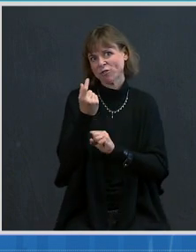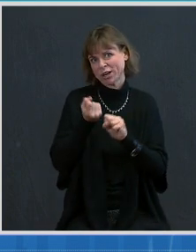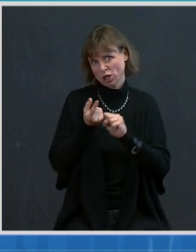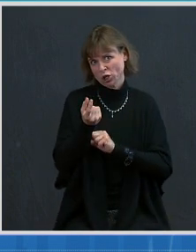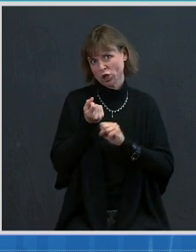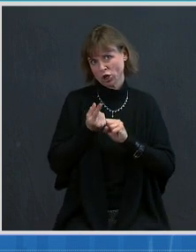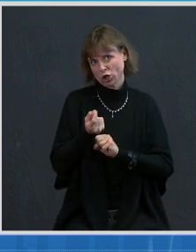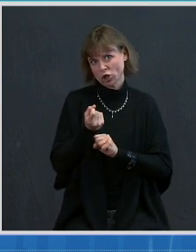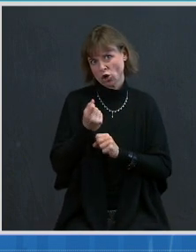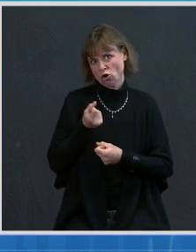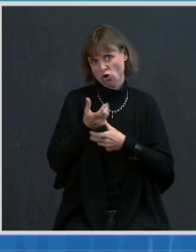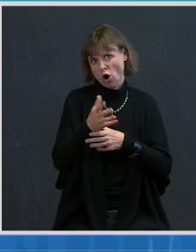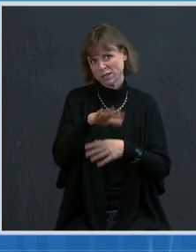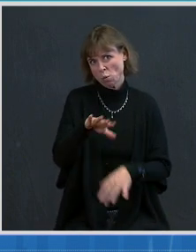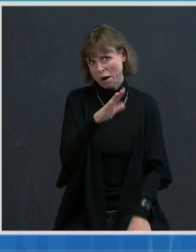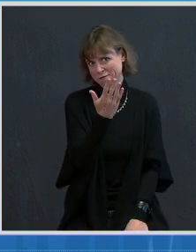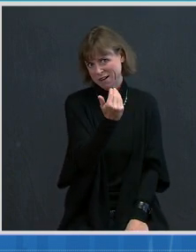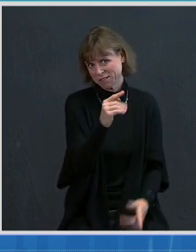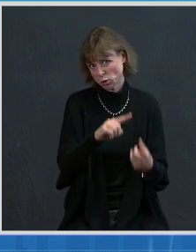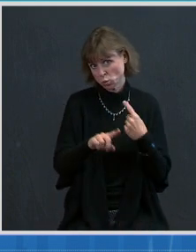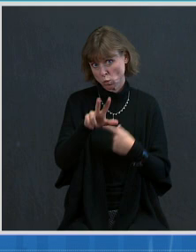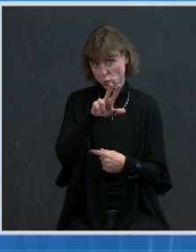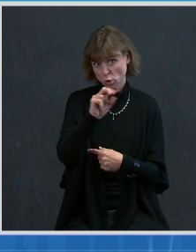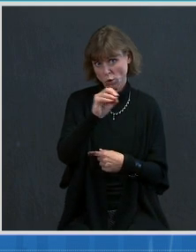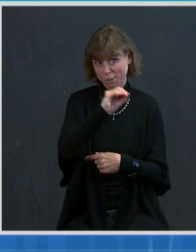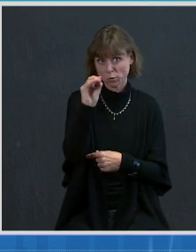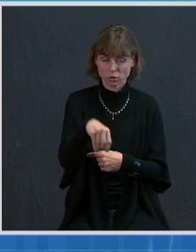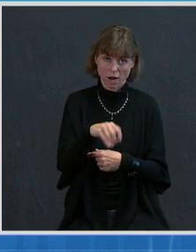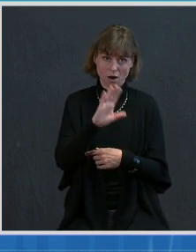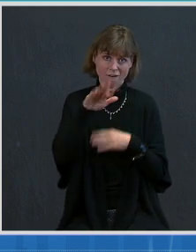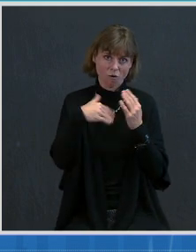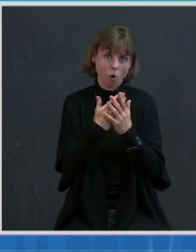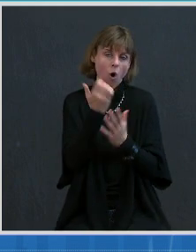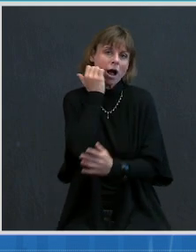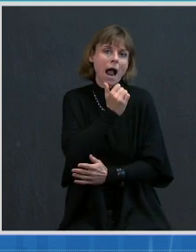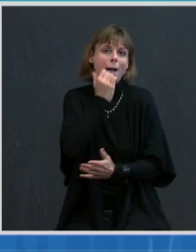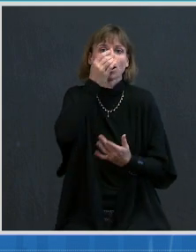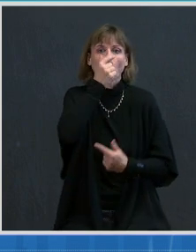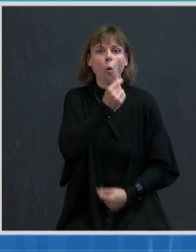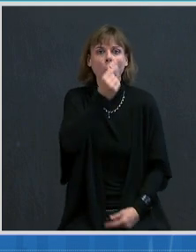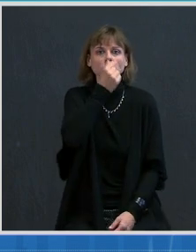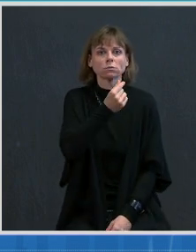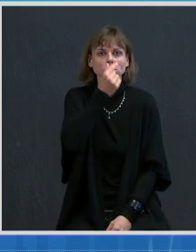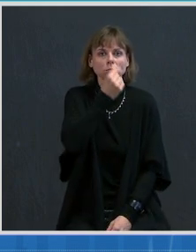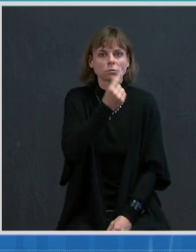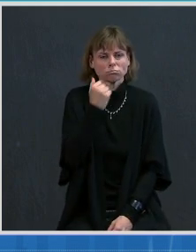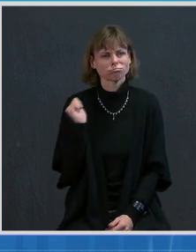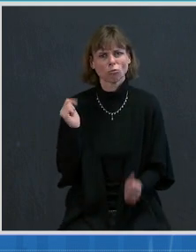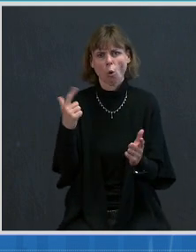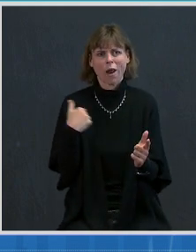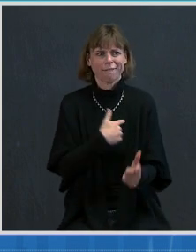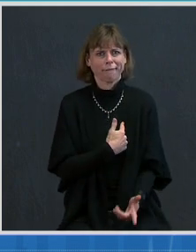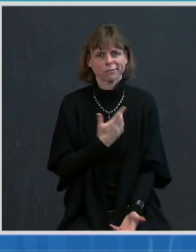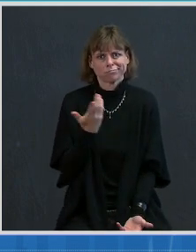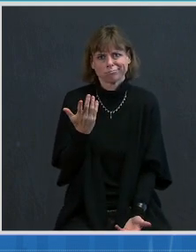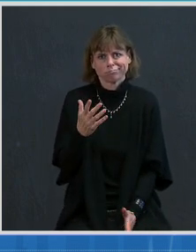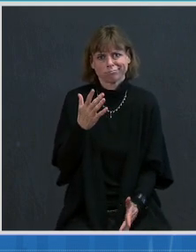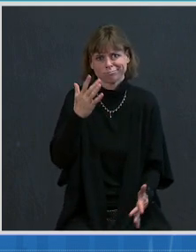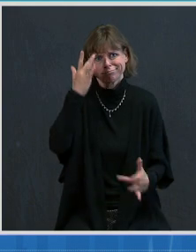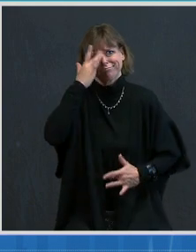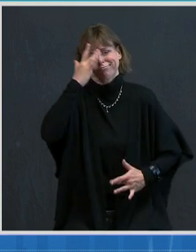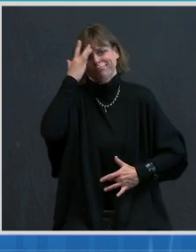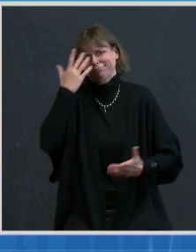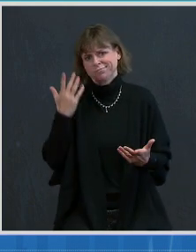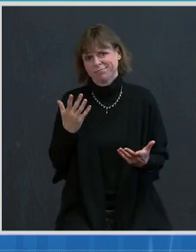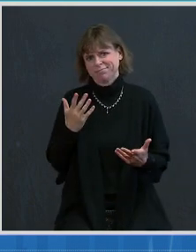about 15 to 30 percent of all the common colds that we all experience repetitively, usually during